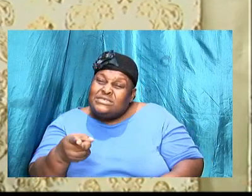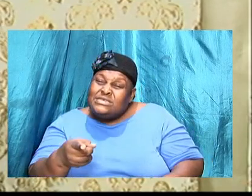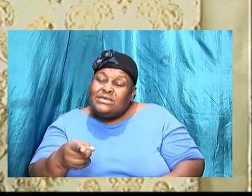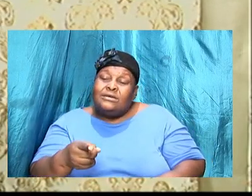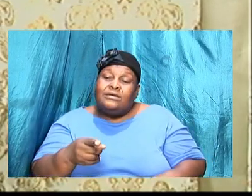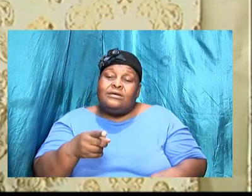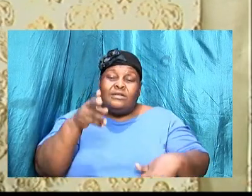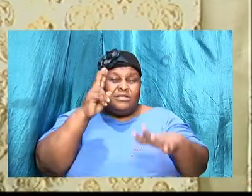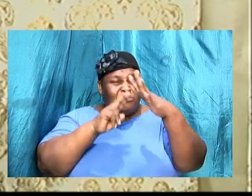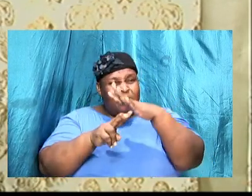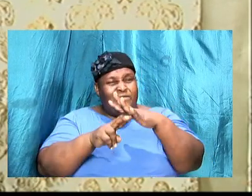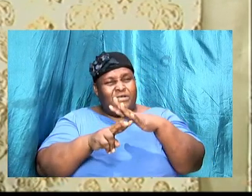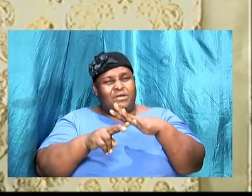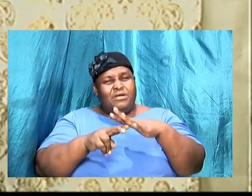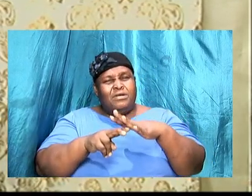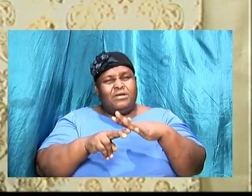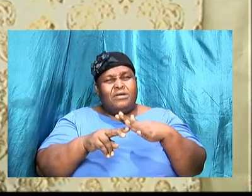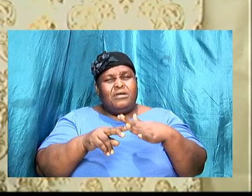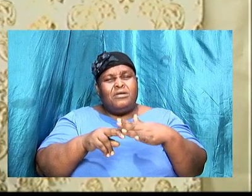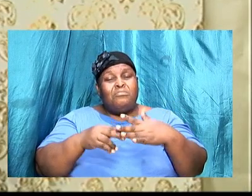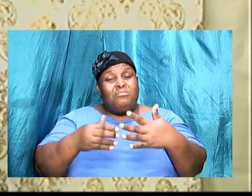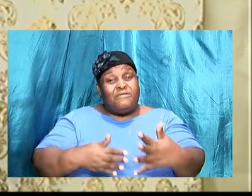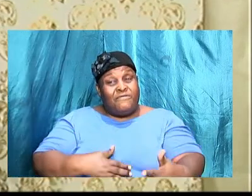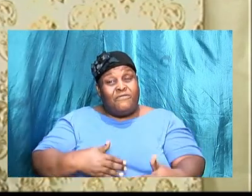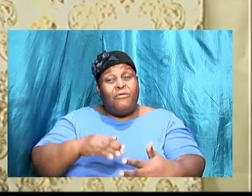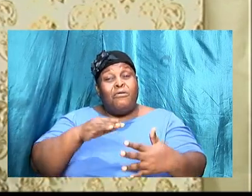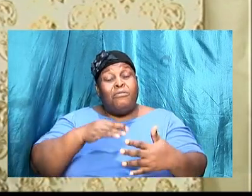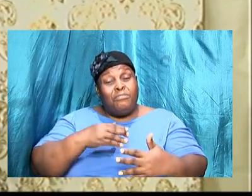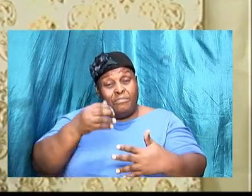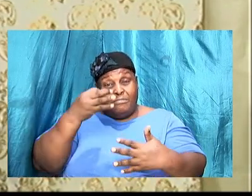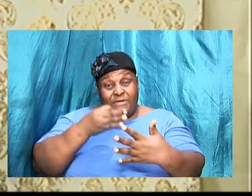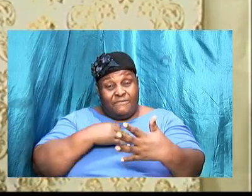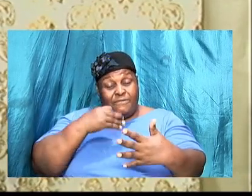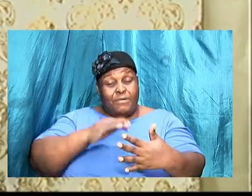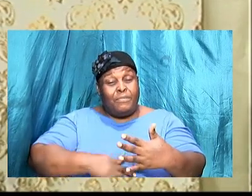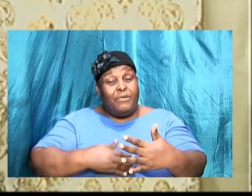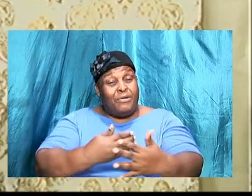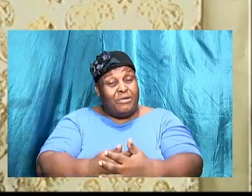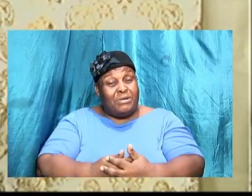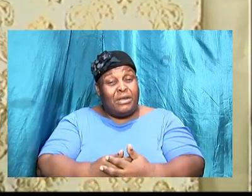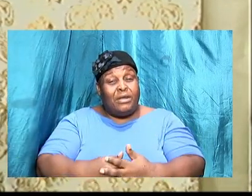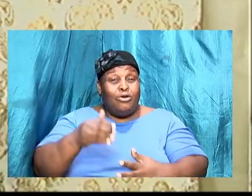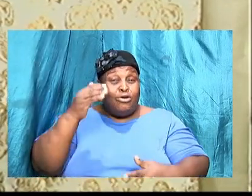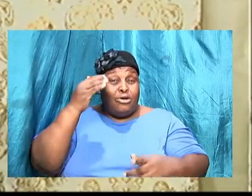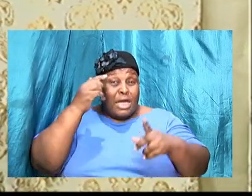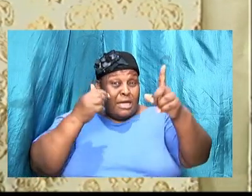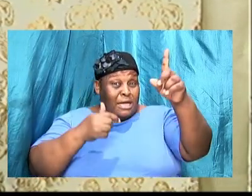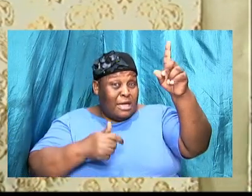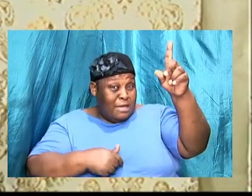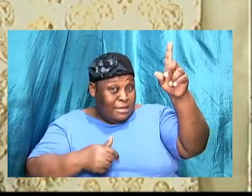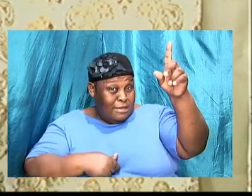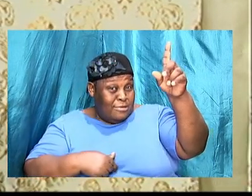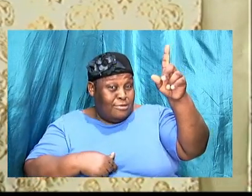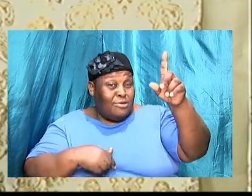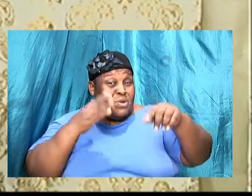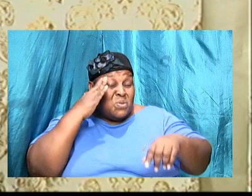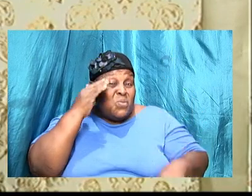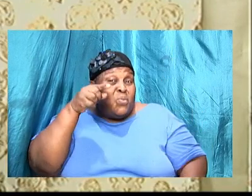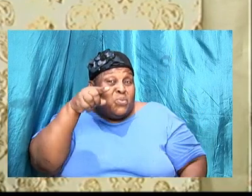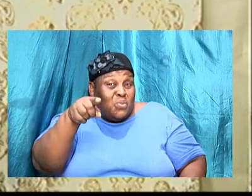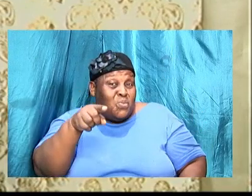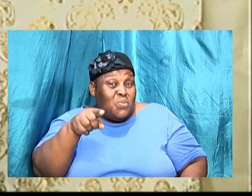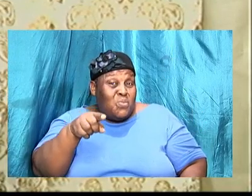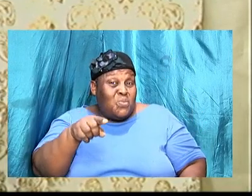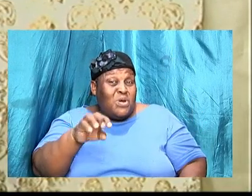I know you, I know you from you were in your mother's womb. I want you to know, brethren, that God knows you